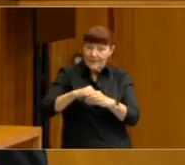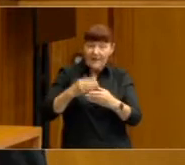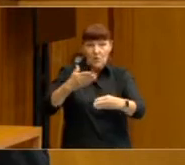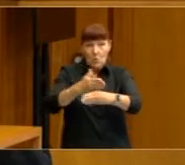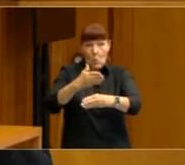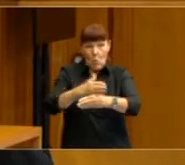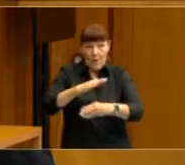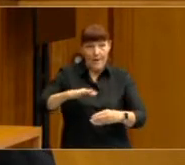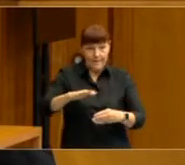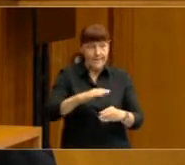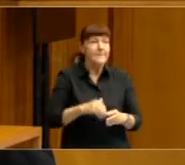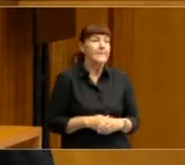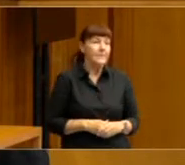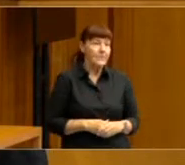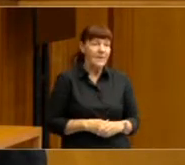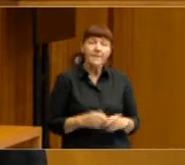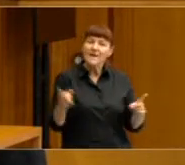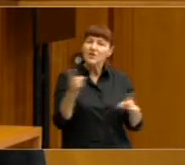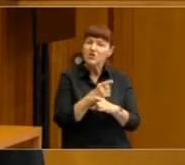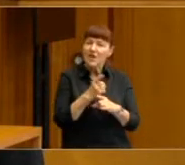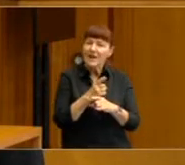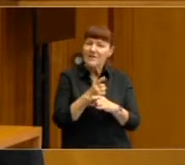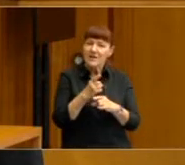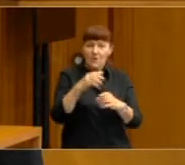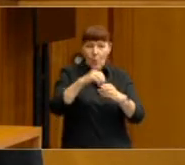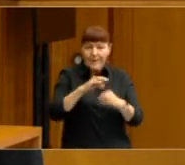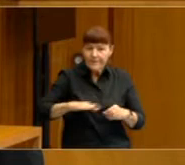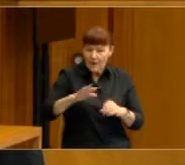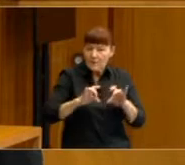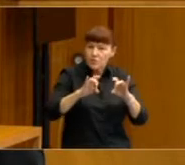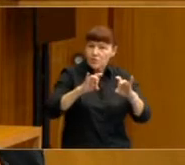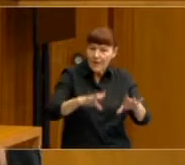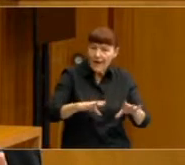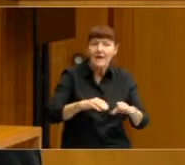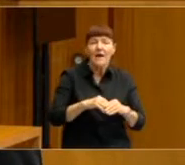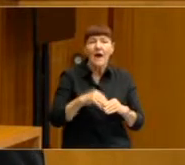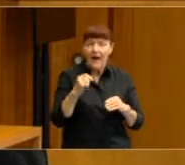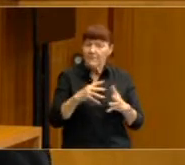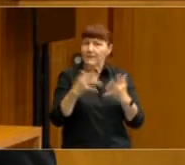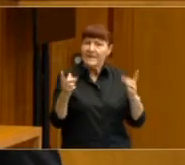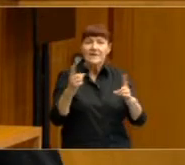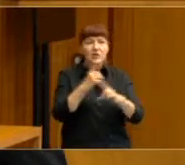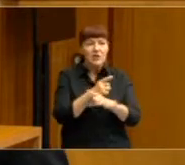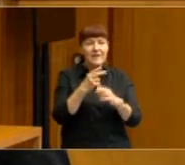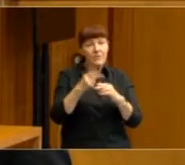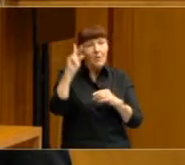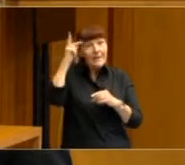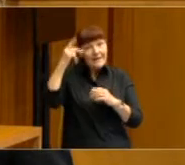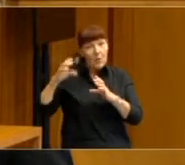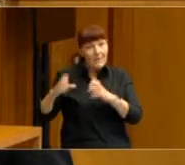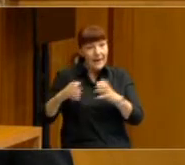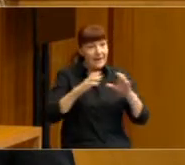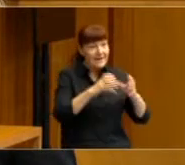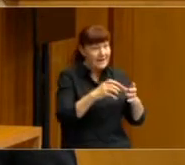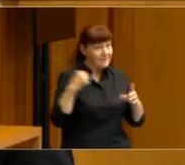As well as changes within the electorate, there's also been considerable changes within the political parties over this